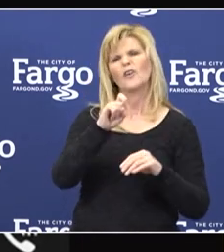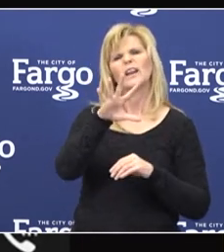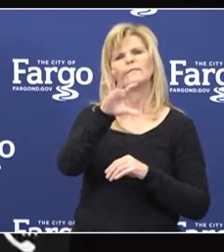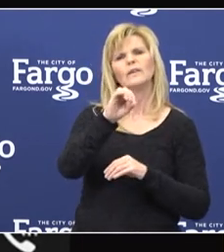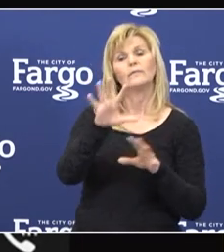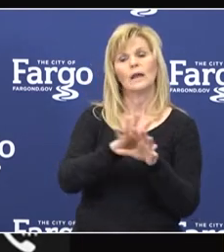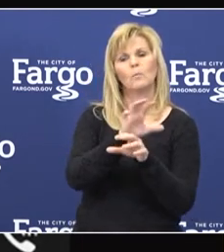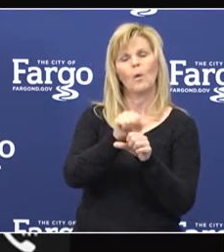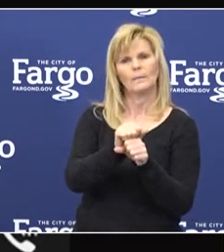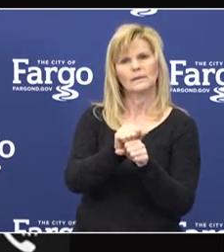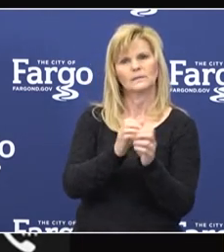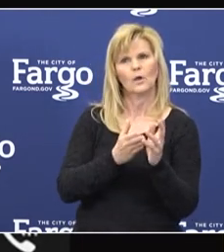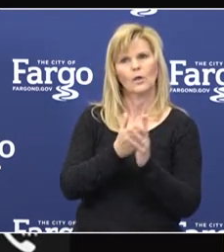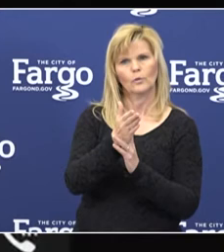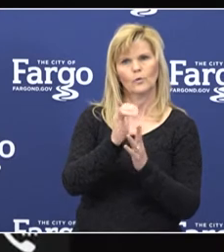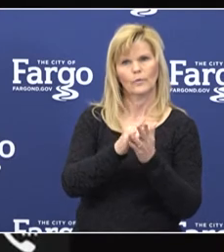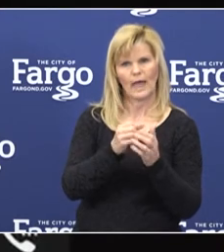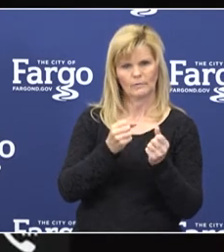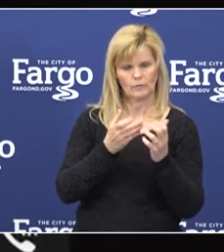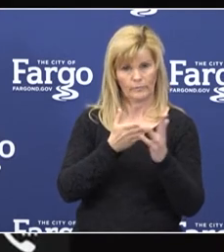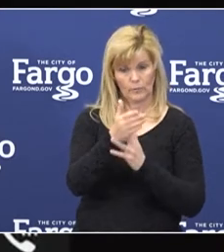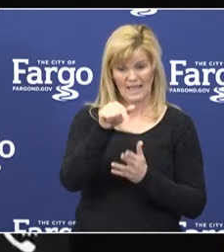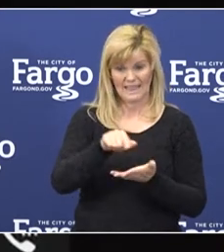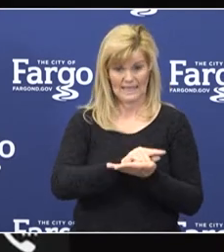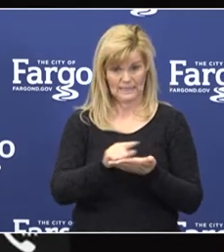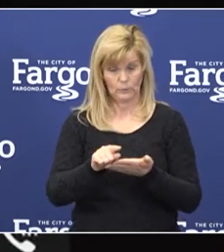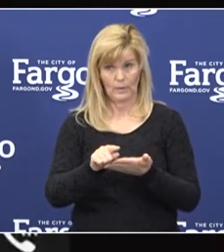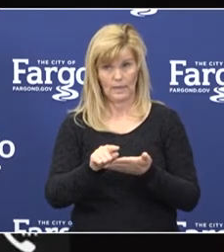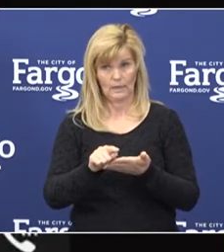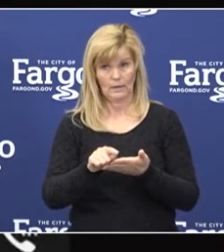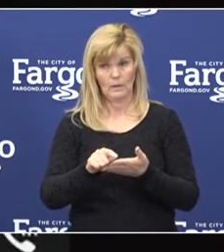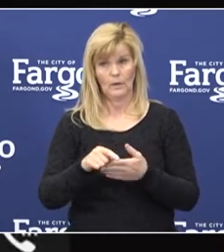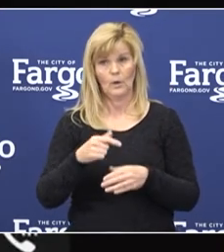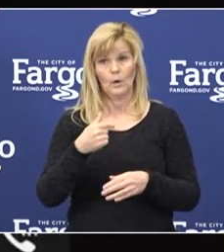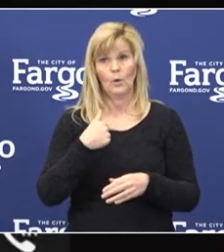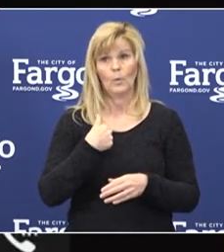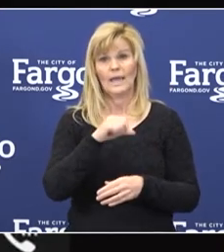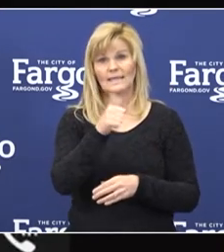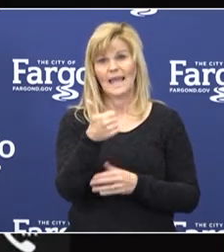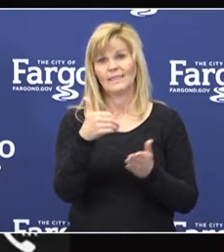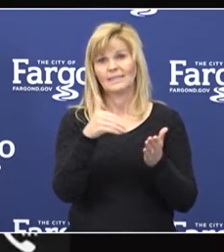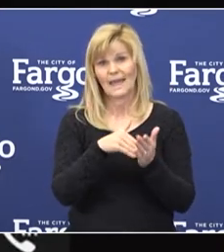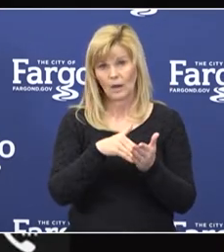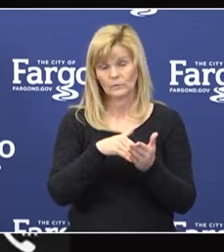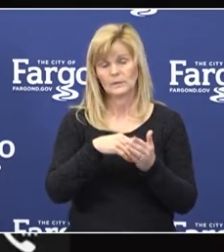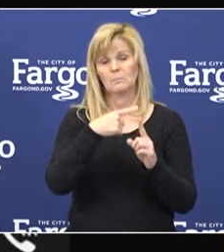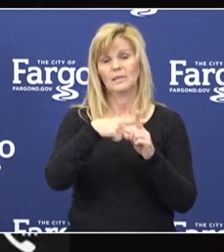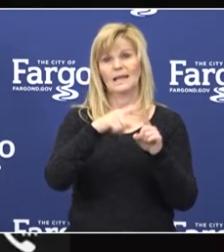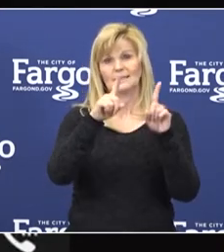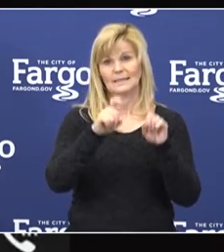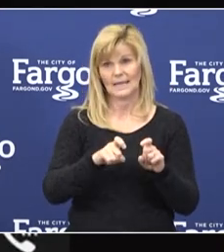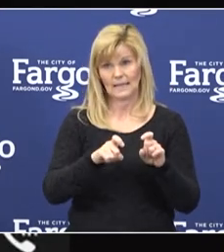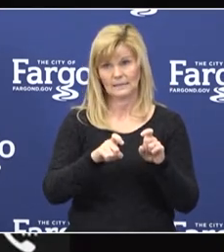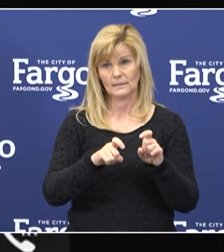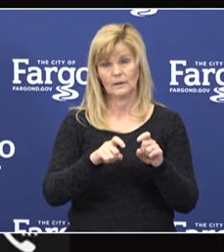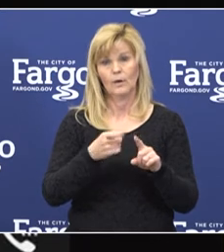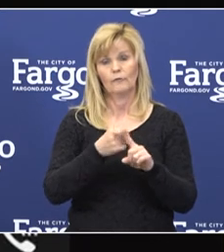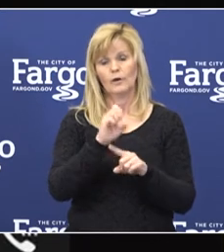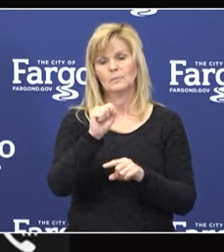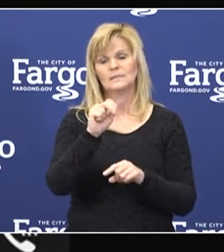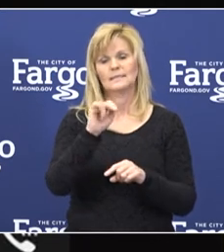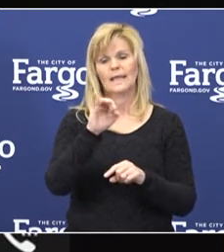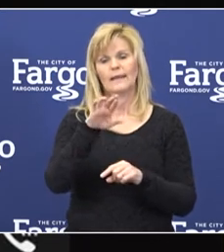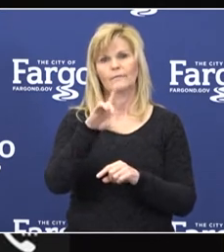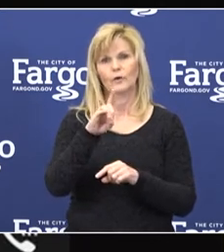through there. And then early this week, we passed a greater than 10,000 tests performed overall from Sanford